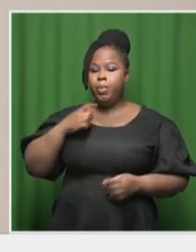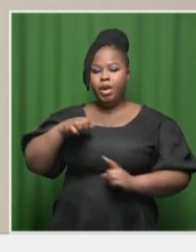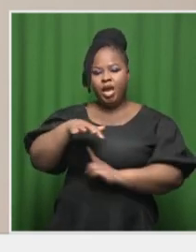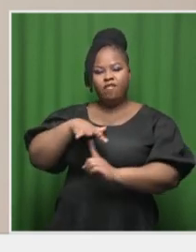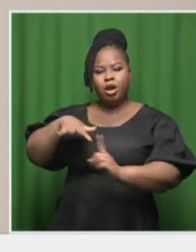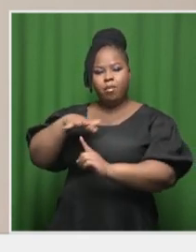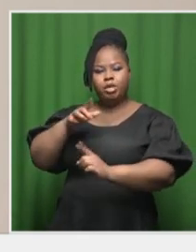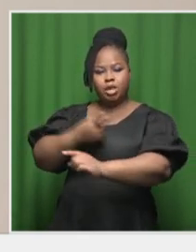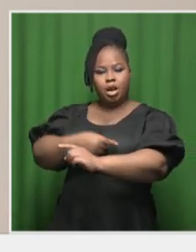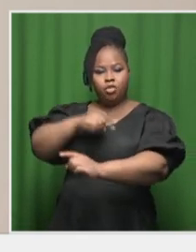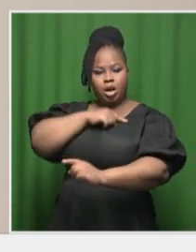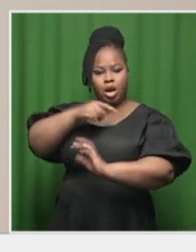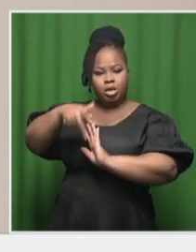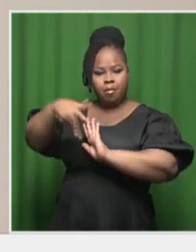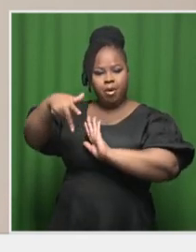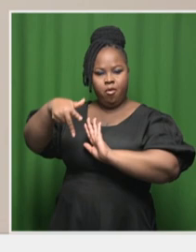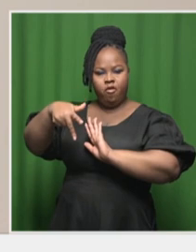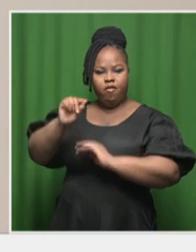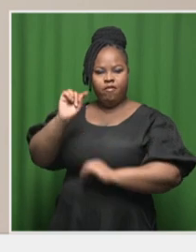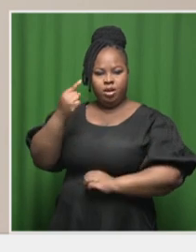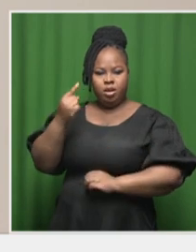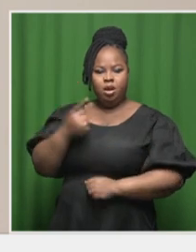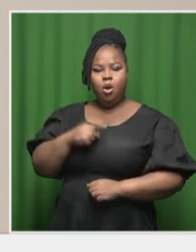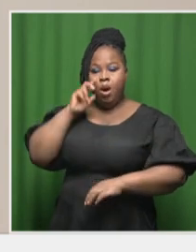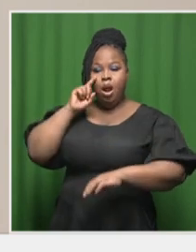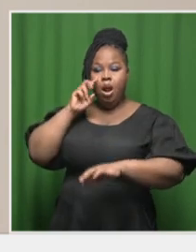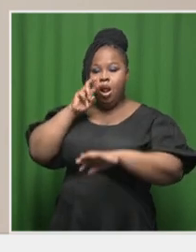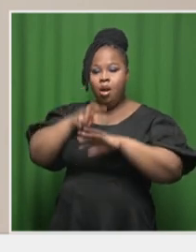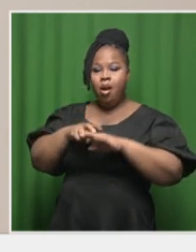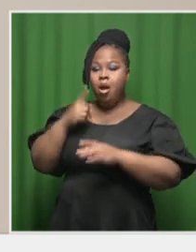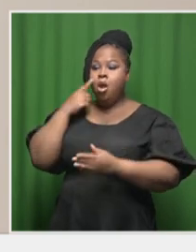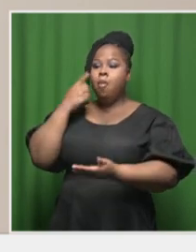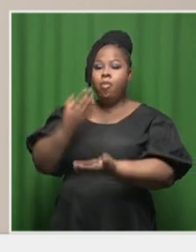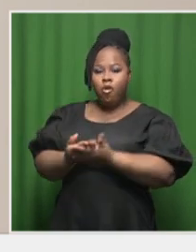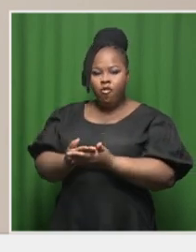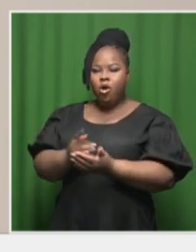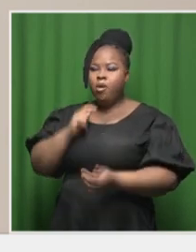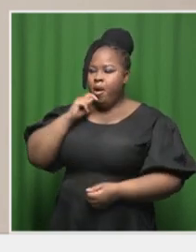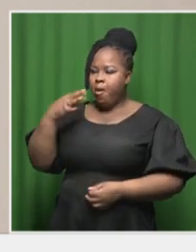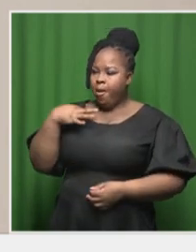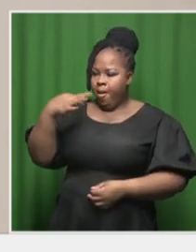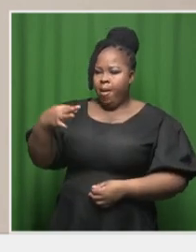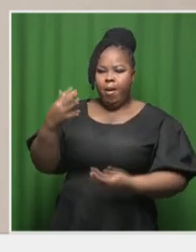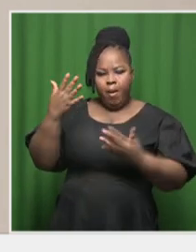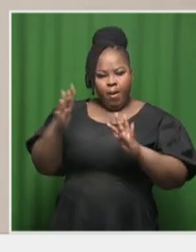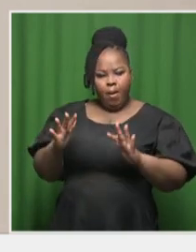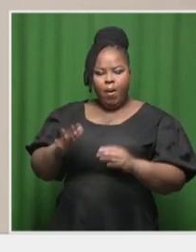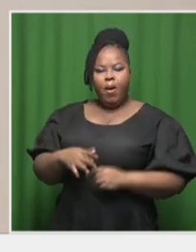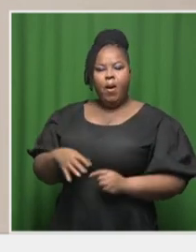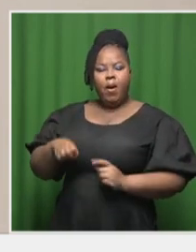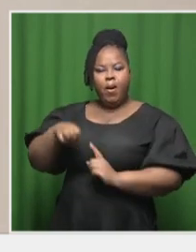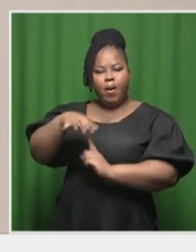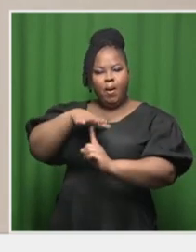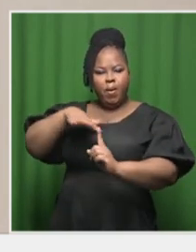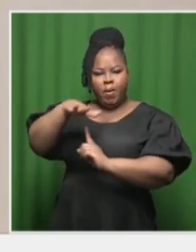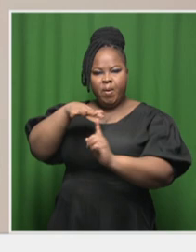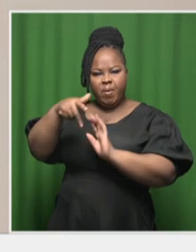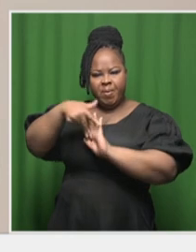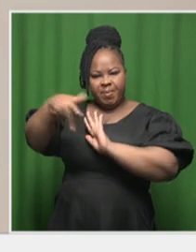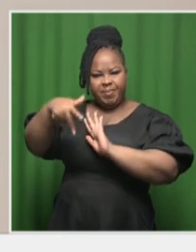authorization. Initially, we required proof that you've just applied. You don't have environmental authorization.